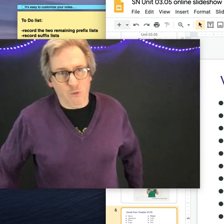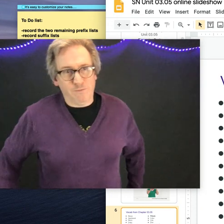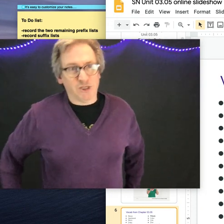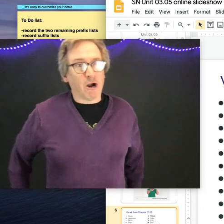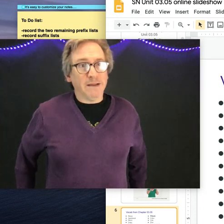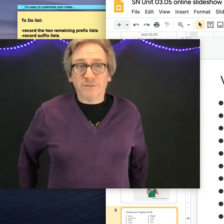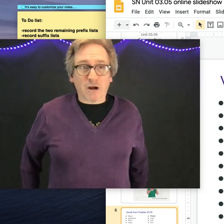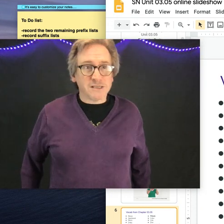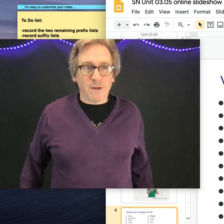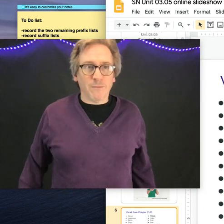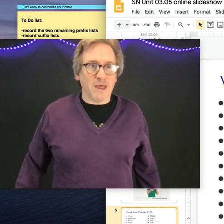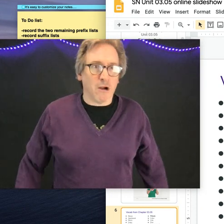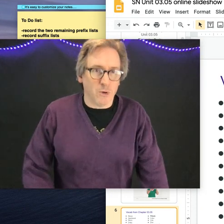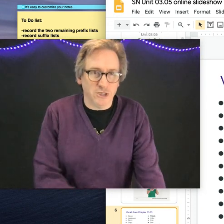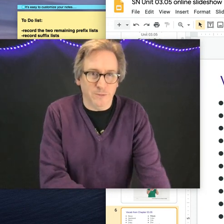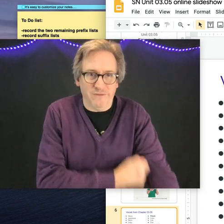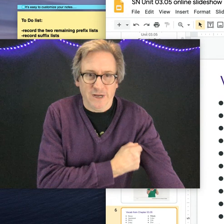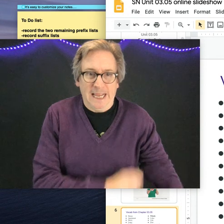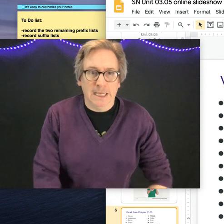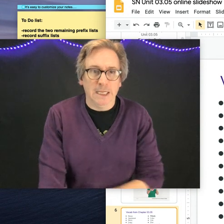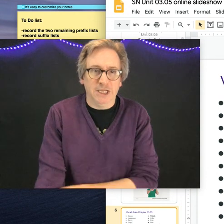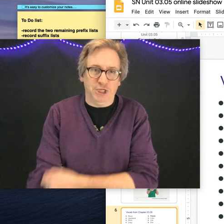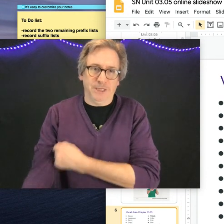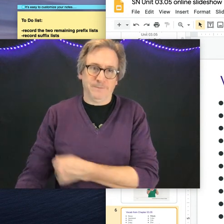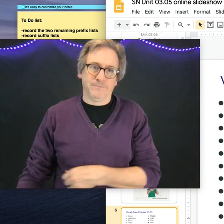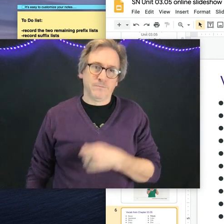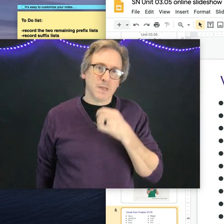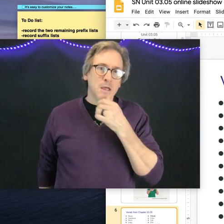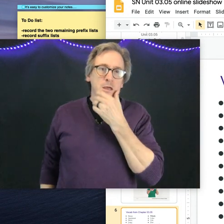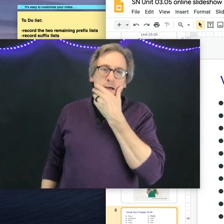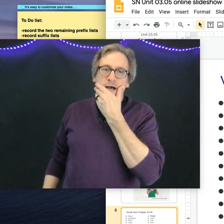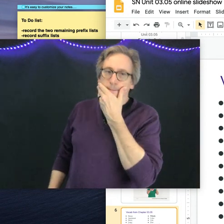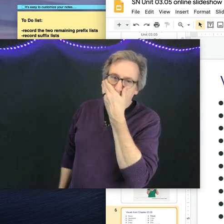So sorry, there are some that are going to be very Englishy.